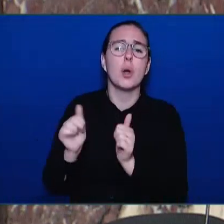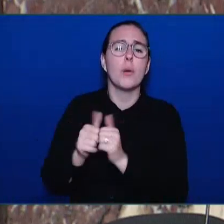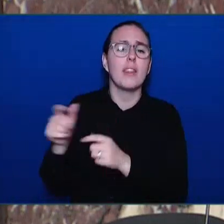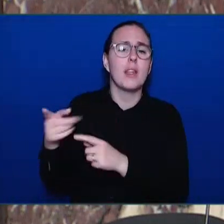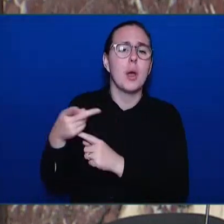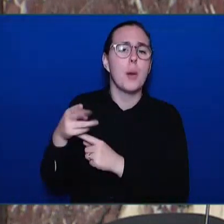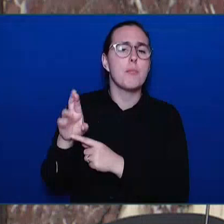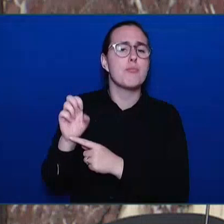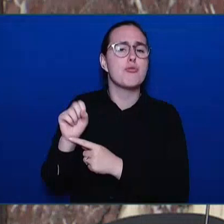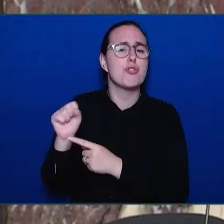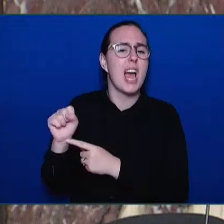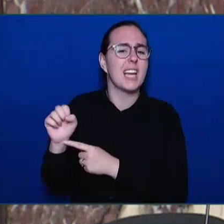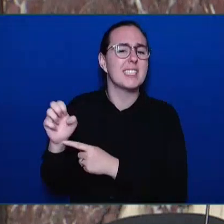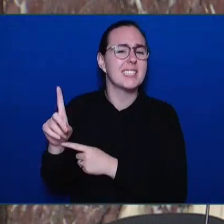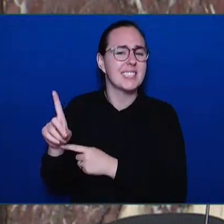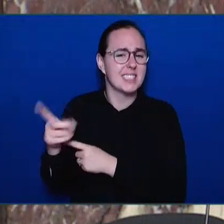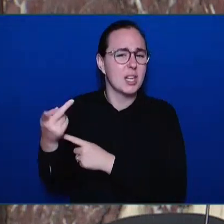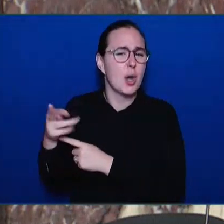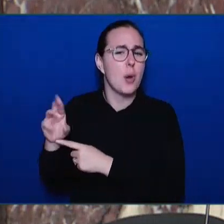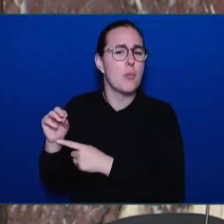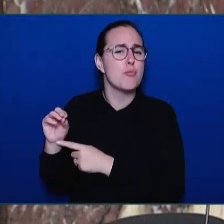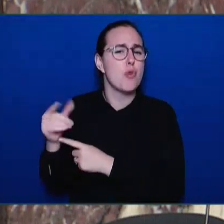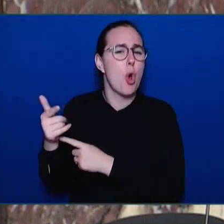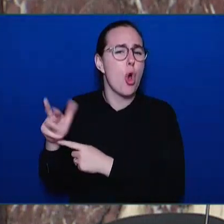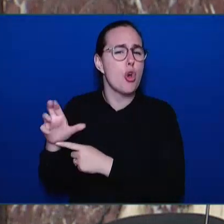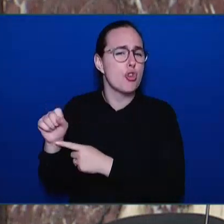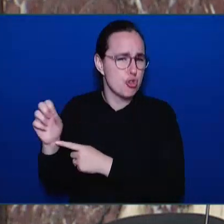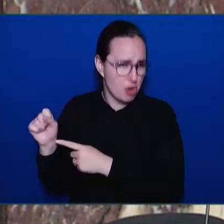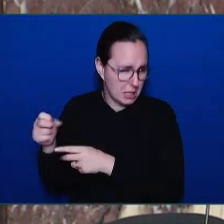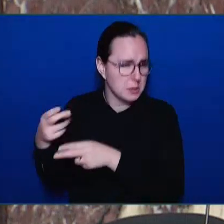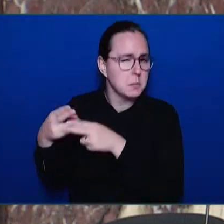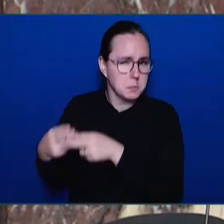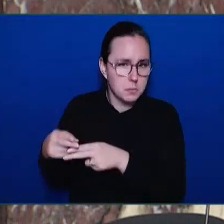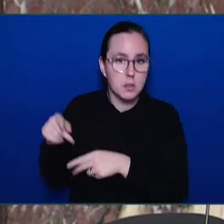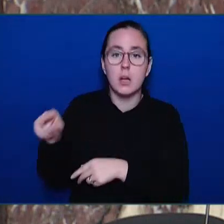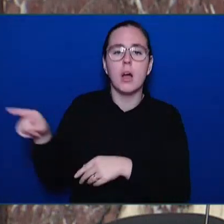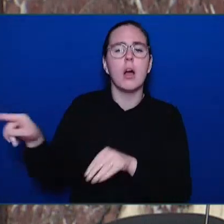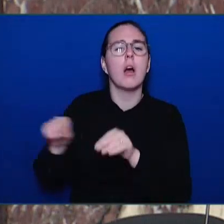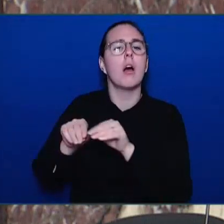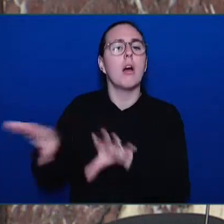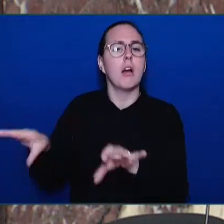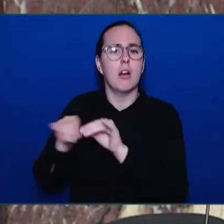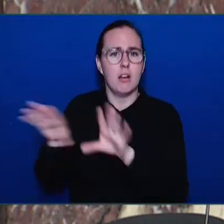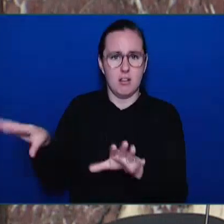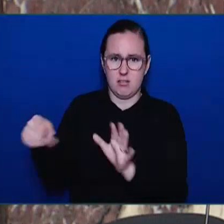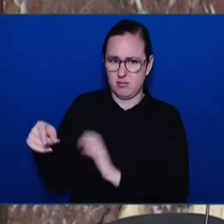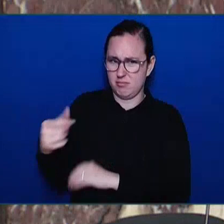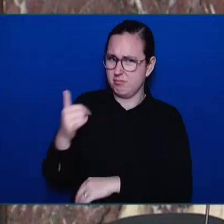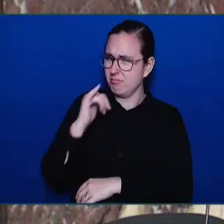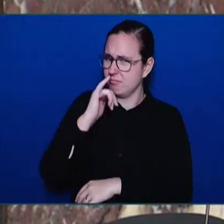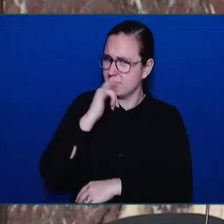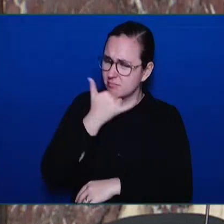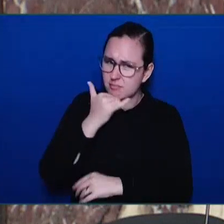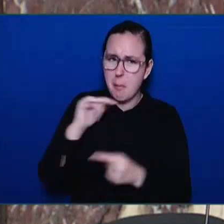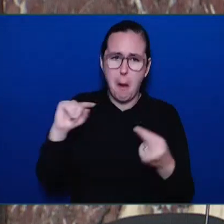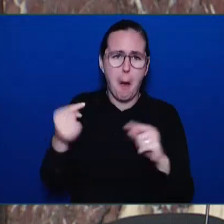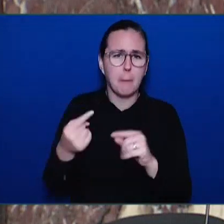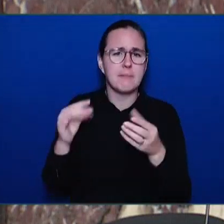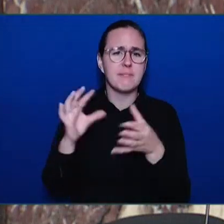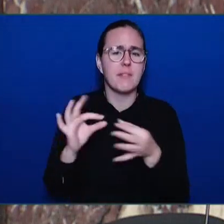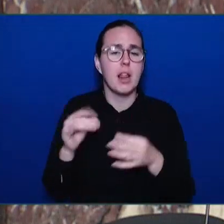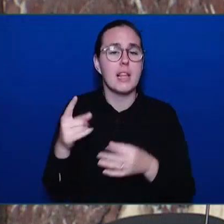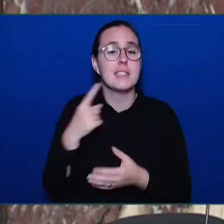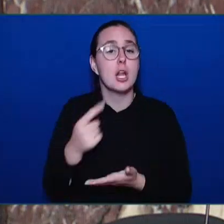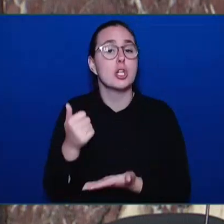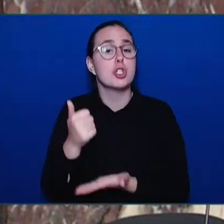harmful and offensive claims that addictions treatment is, and I quote, not really medicine,